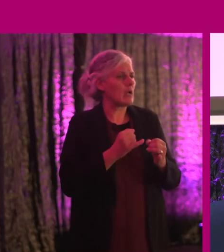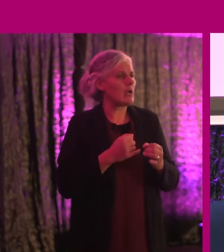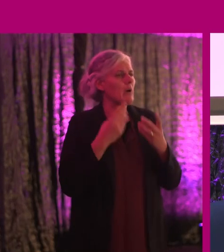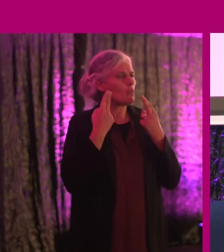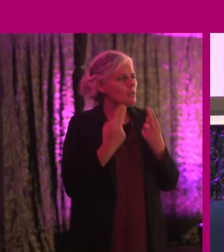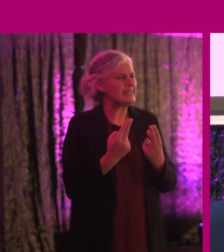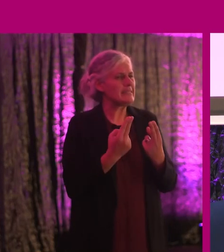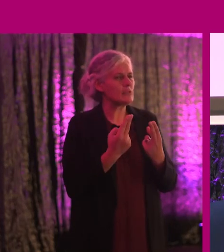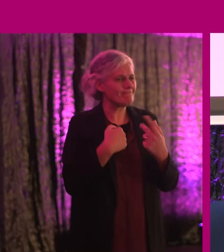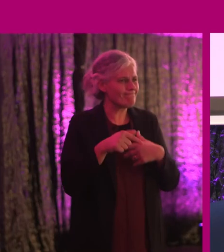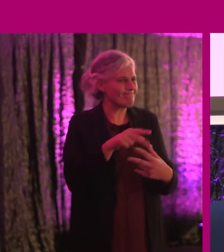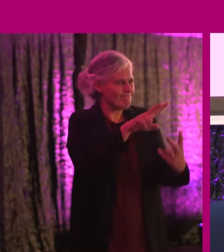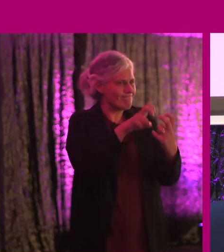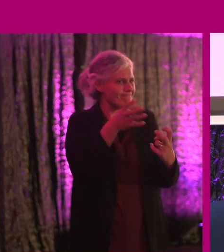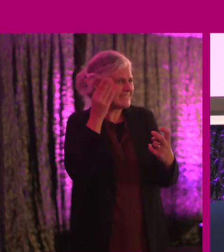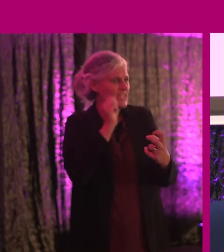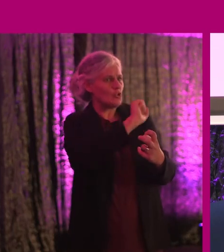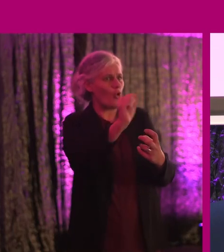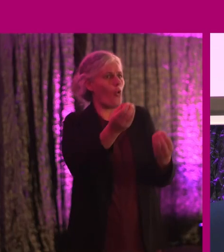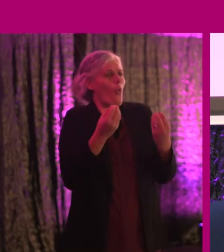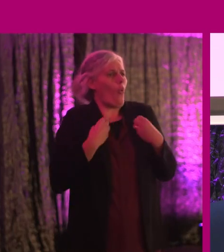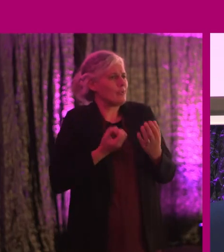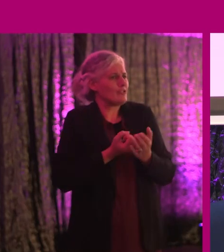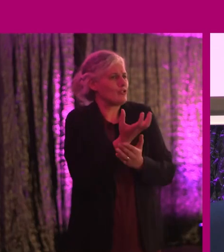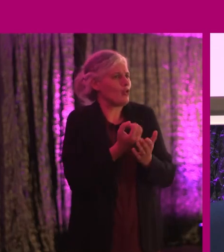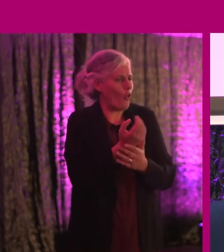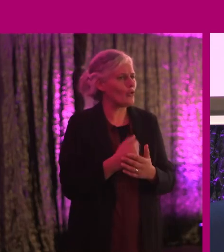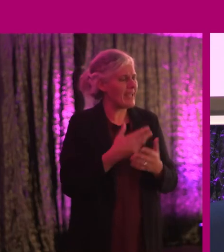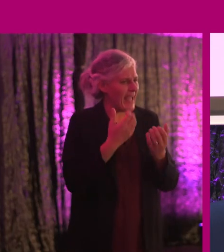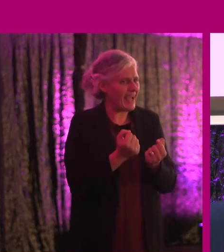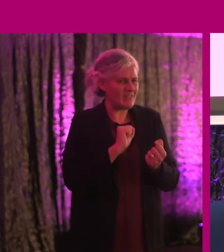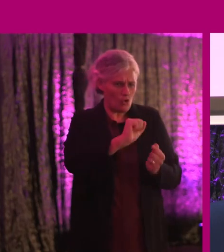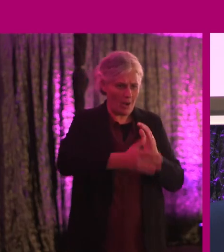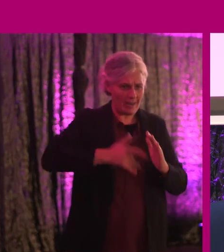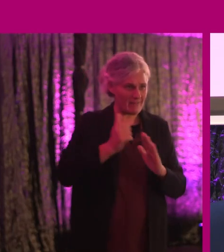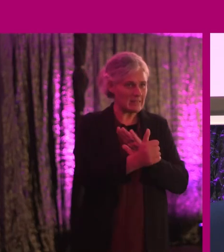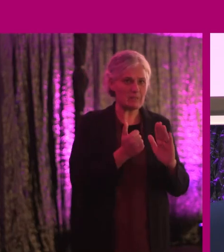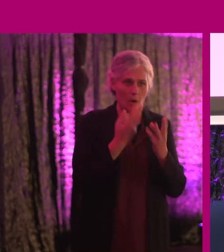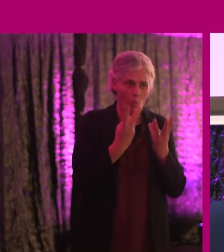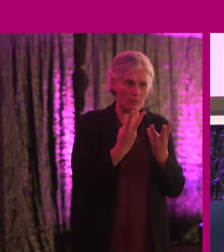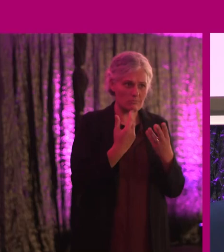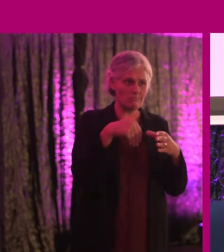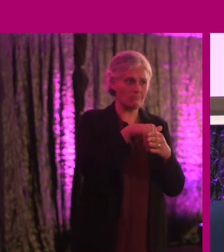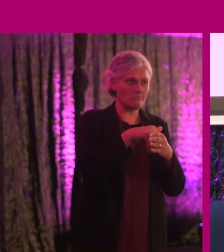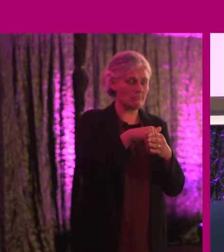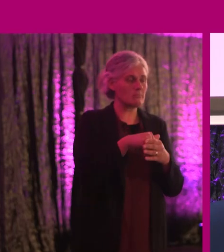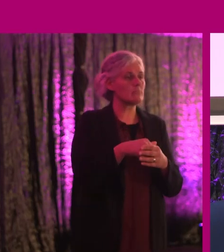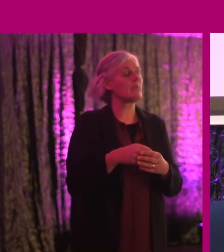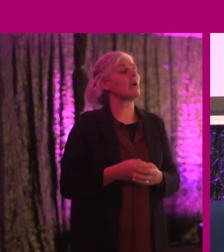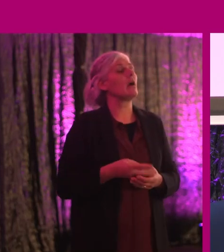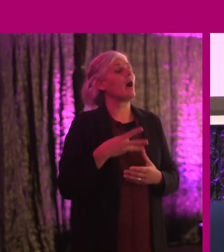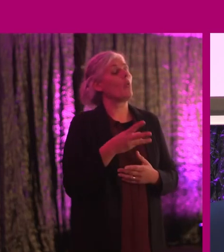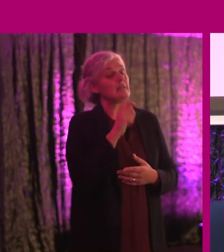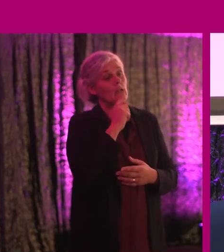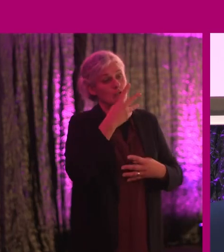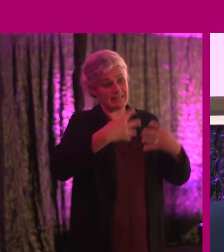those voices. And I'm incredibly proud to have that on our board, to have that lived experience. I'm going to give you a stat that is quite